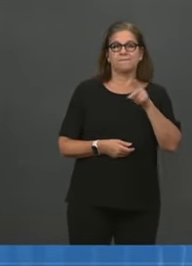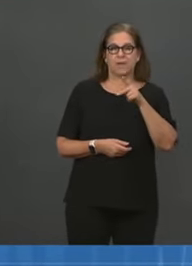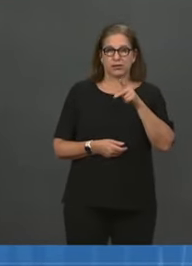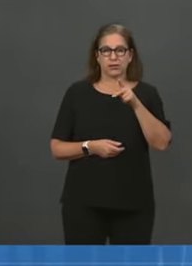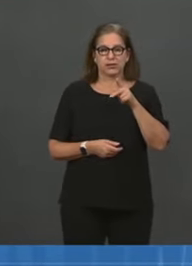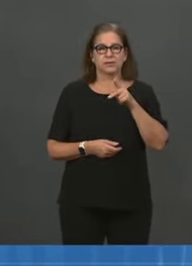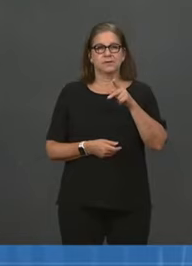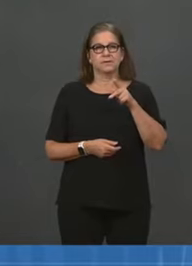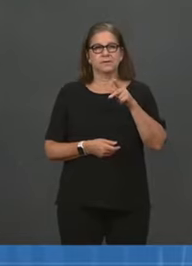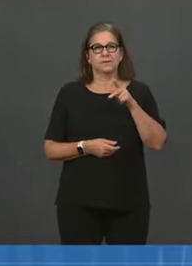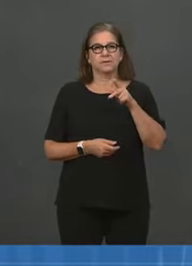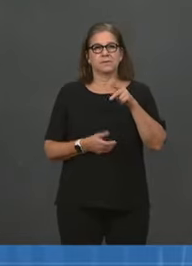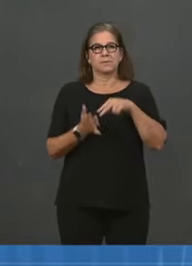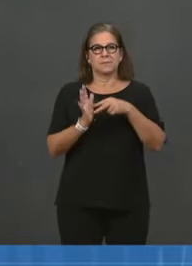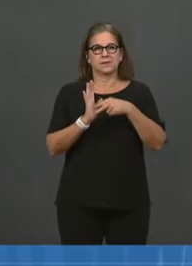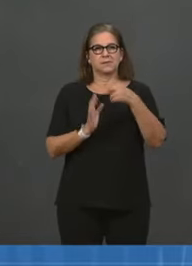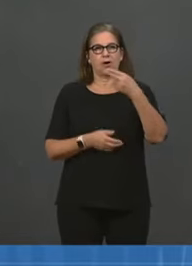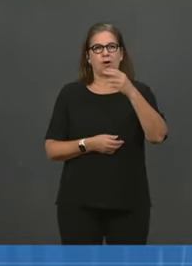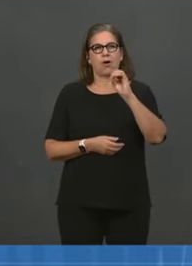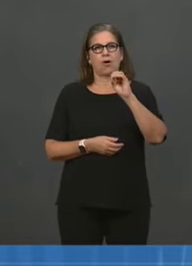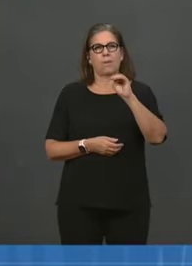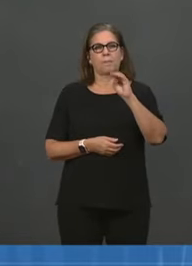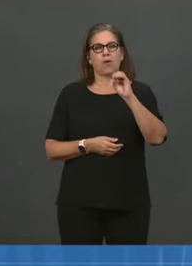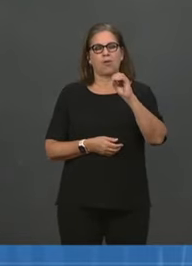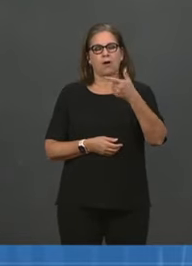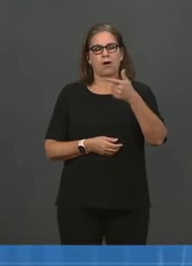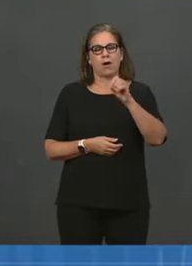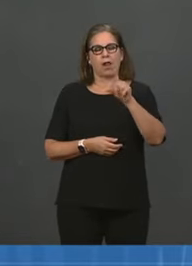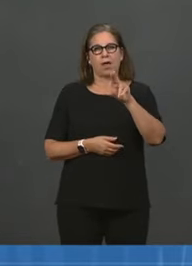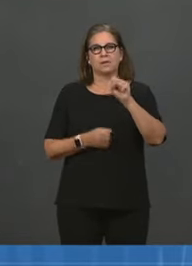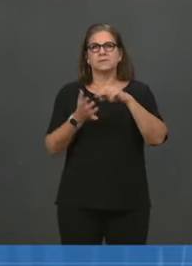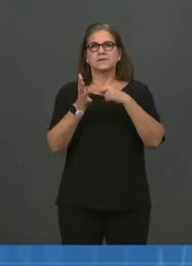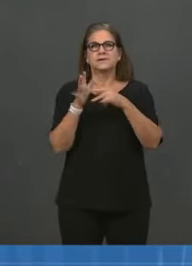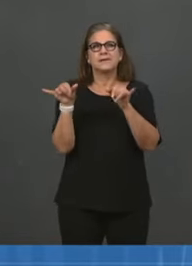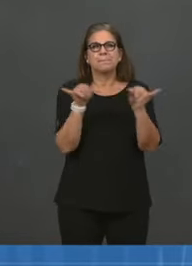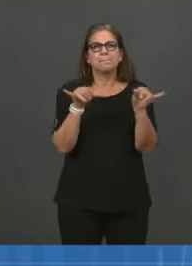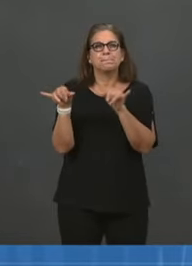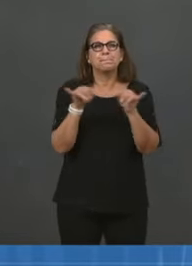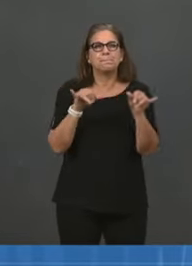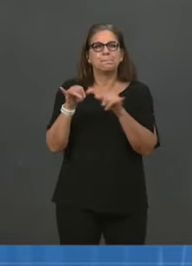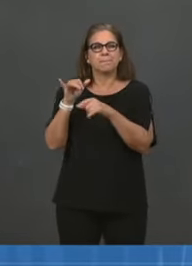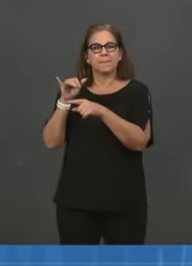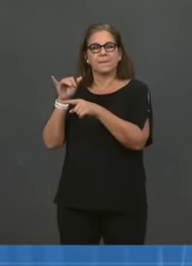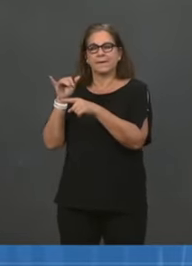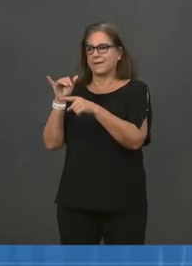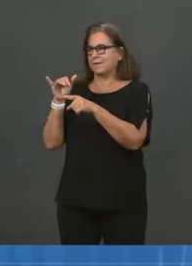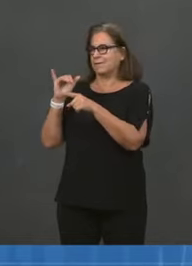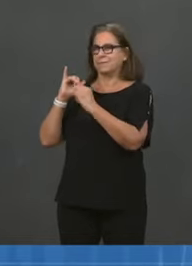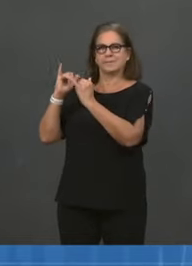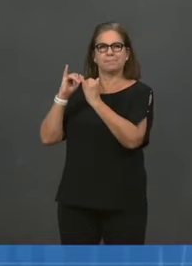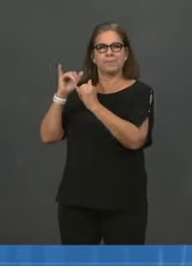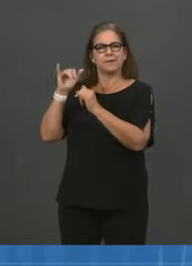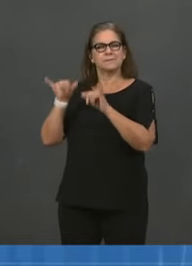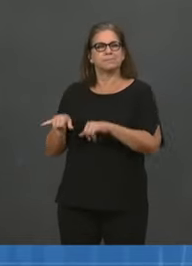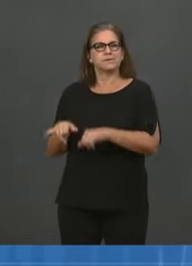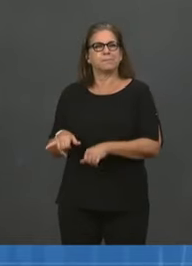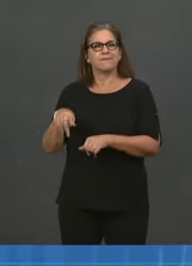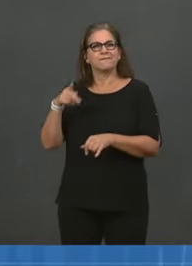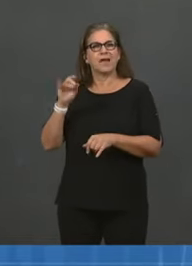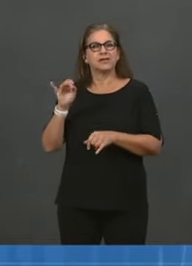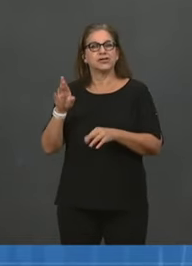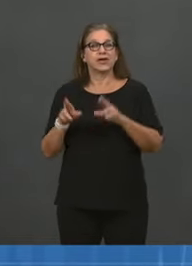vaccinated with J&J, and I get boosted with Moderna, that's called a heterologous boost.